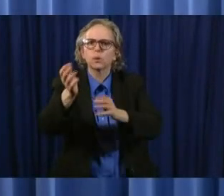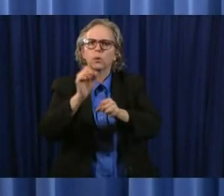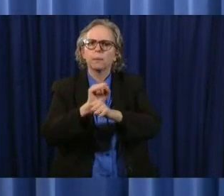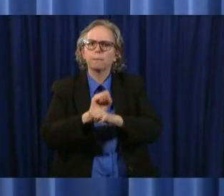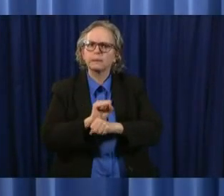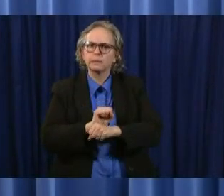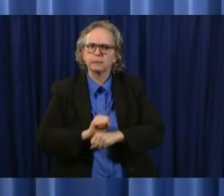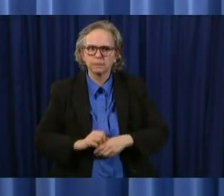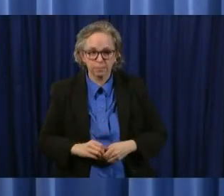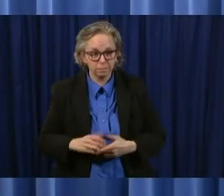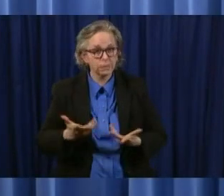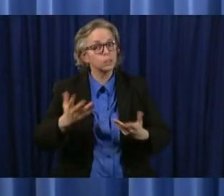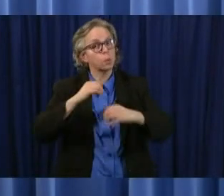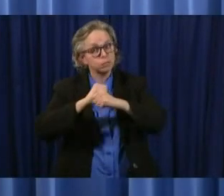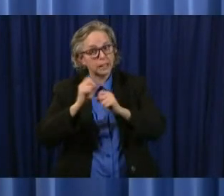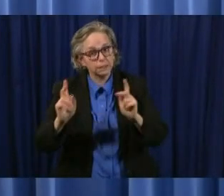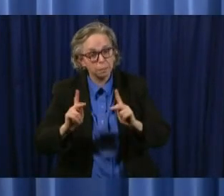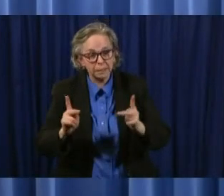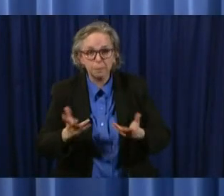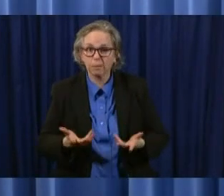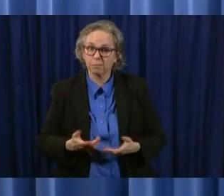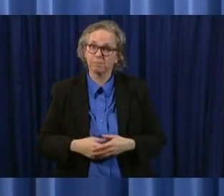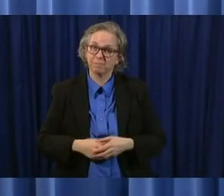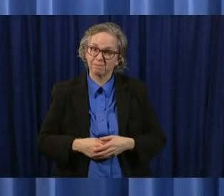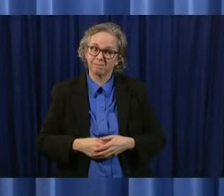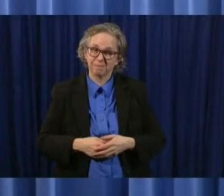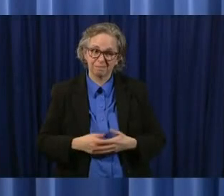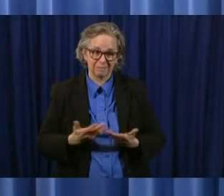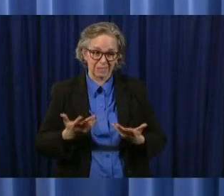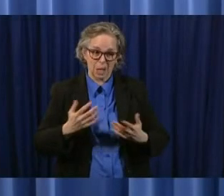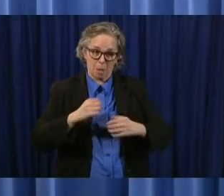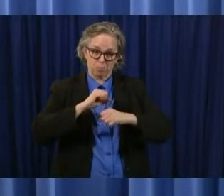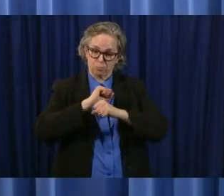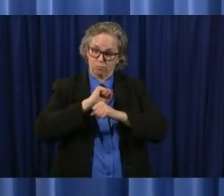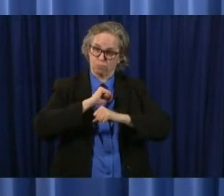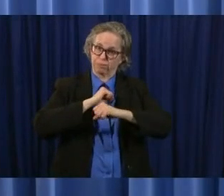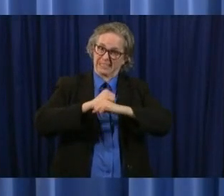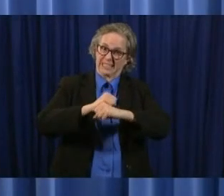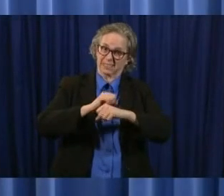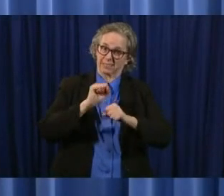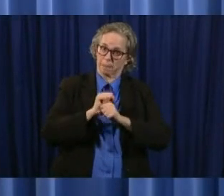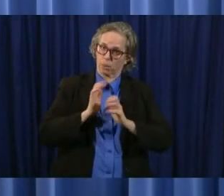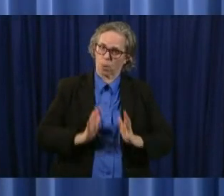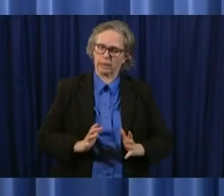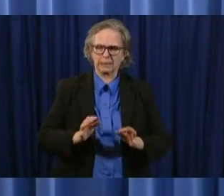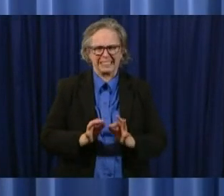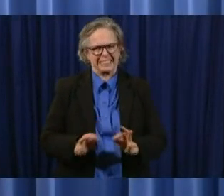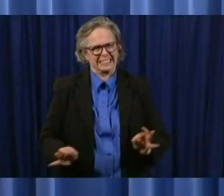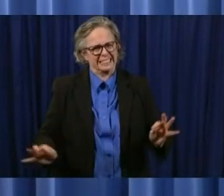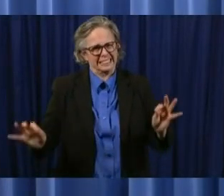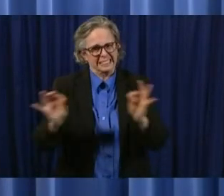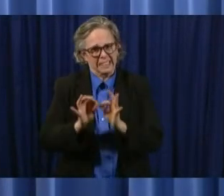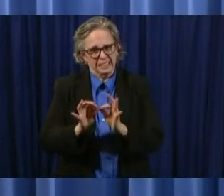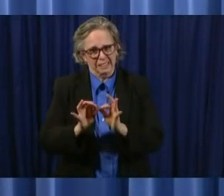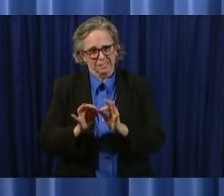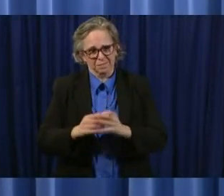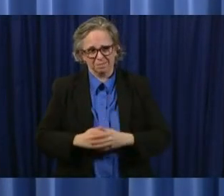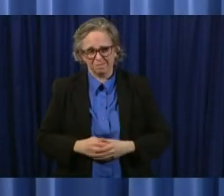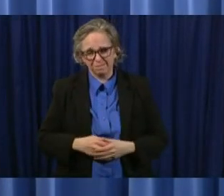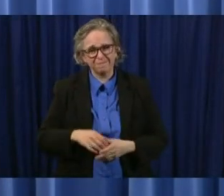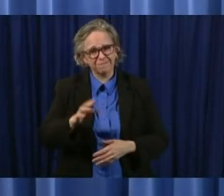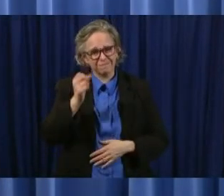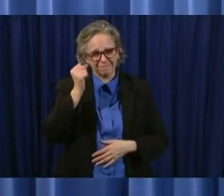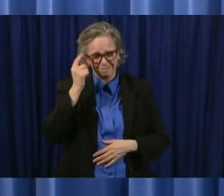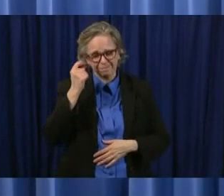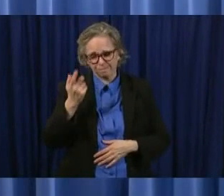employees uh and so protecting employees is is is certainly very very important but to answer your question yes